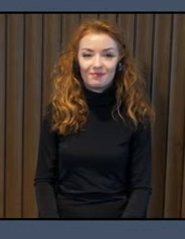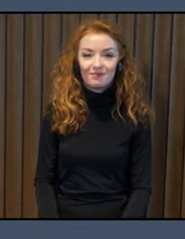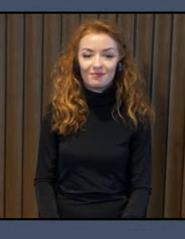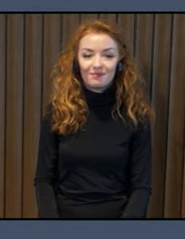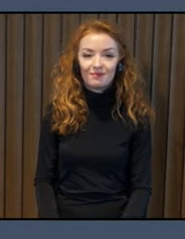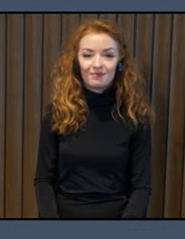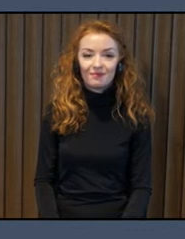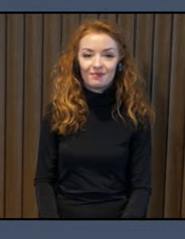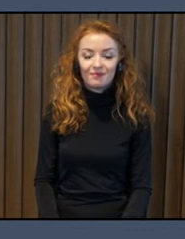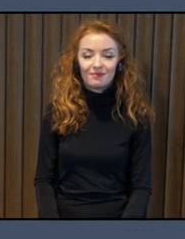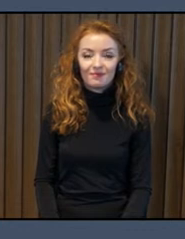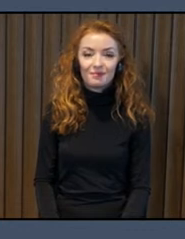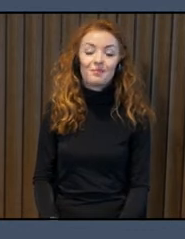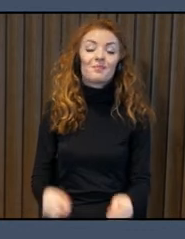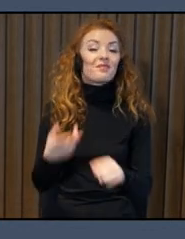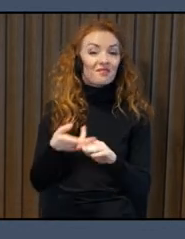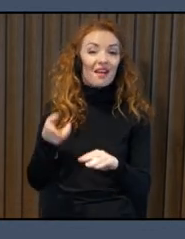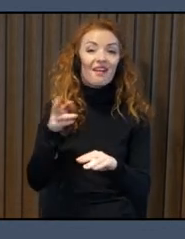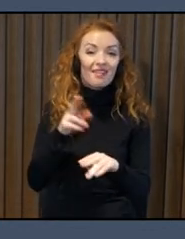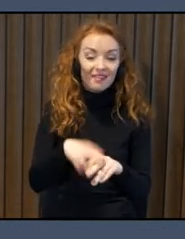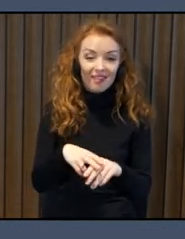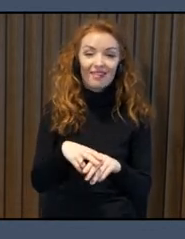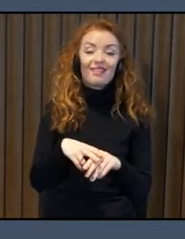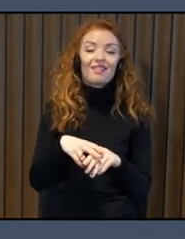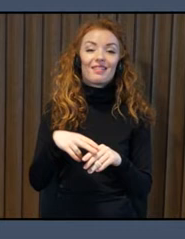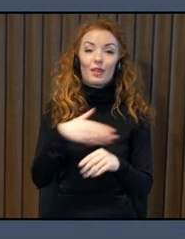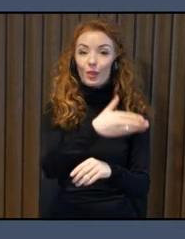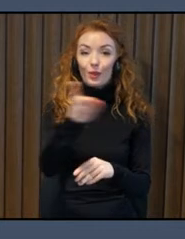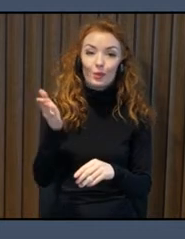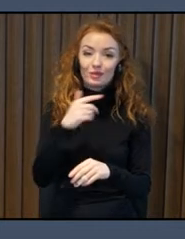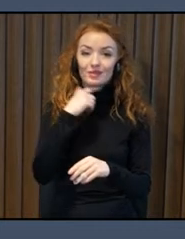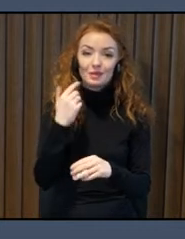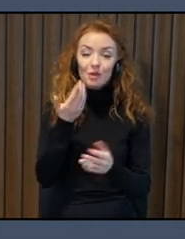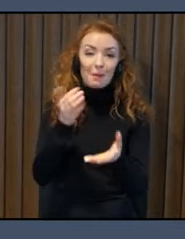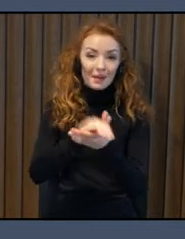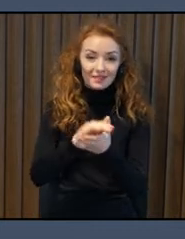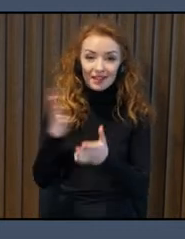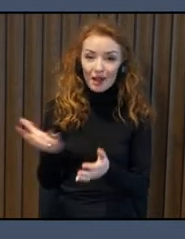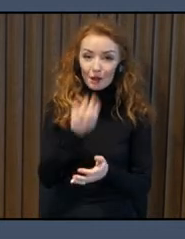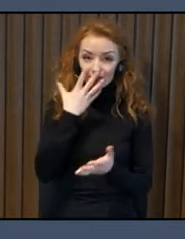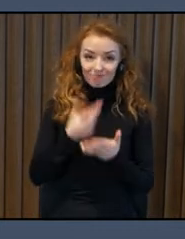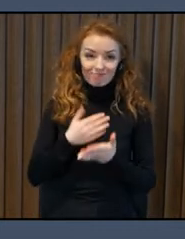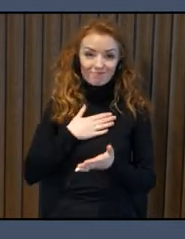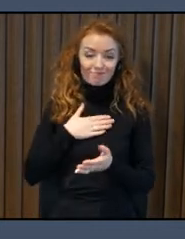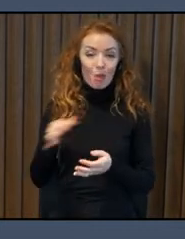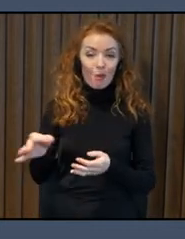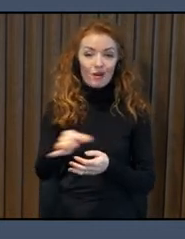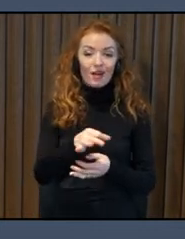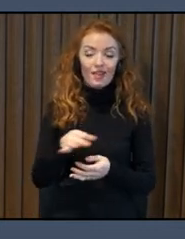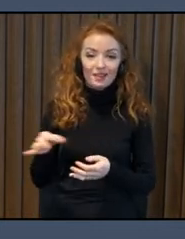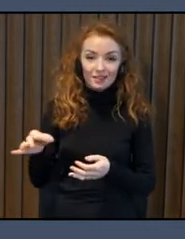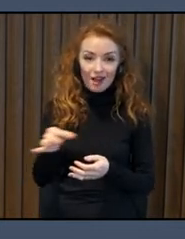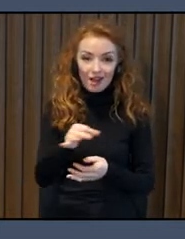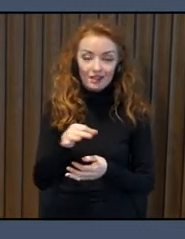Okay, and to give you a background about our organization, it was a Jenshepin